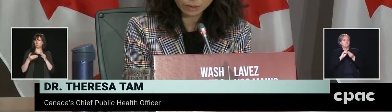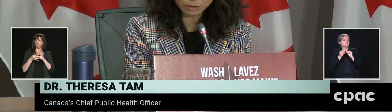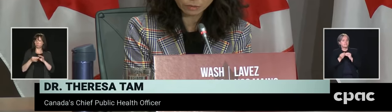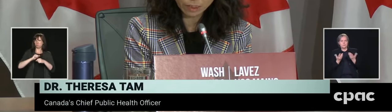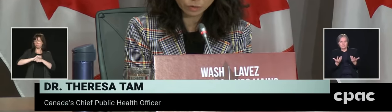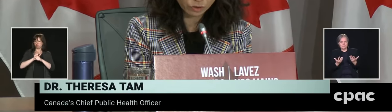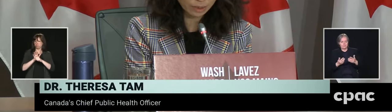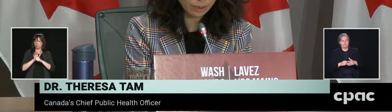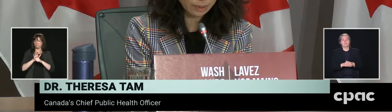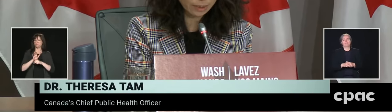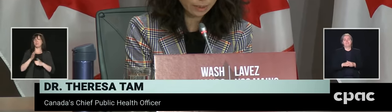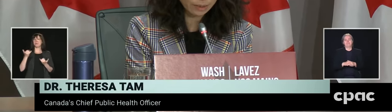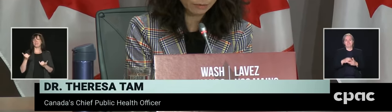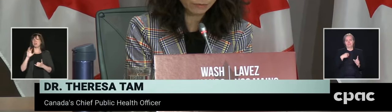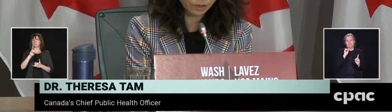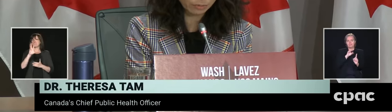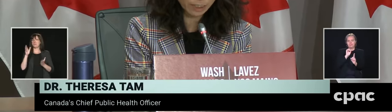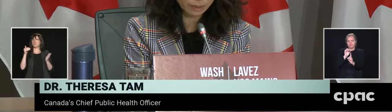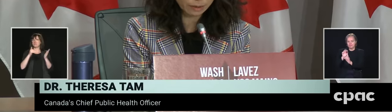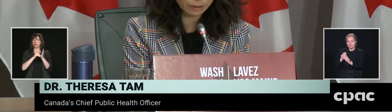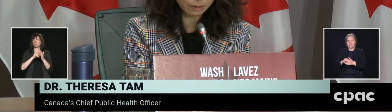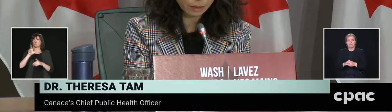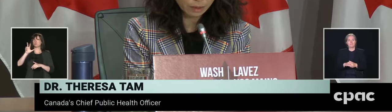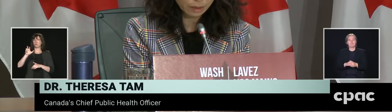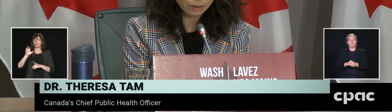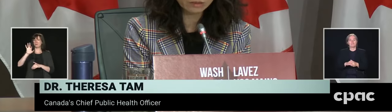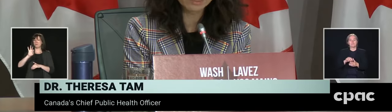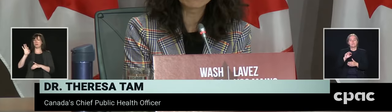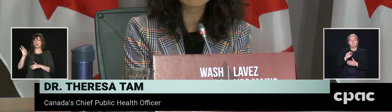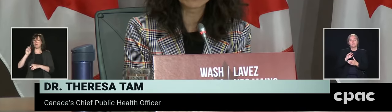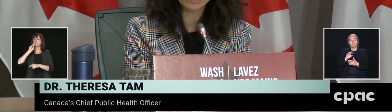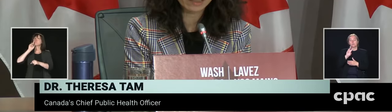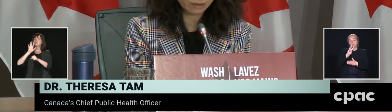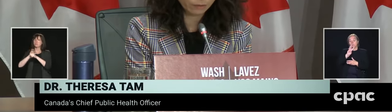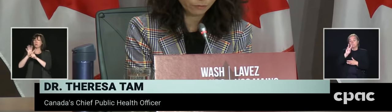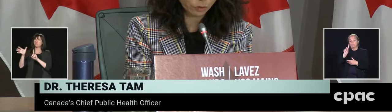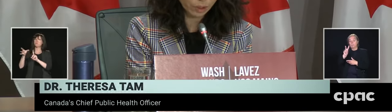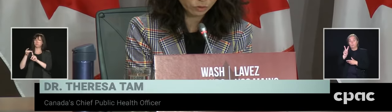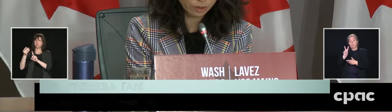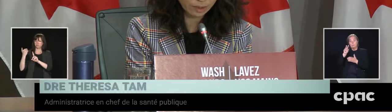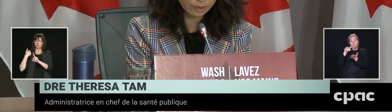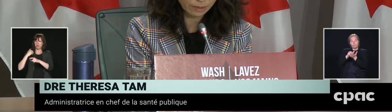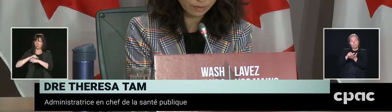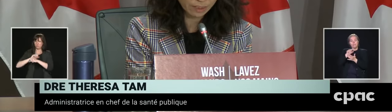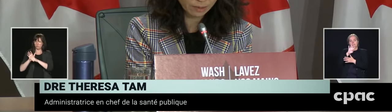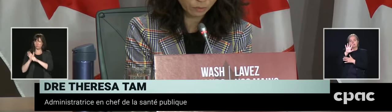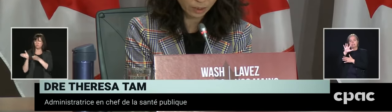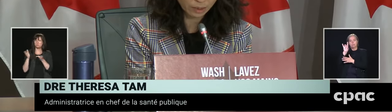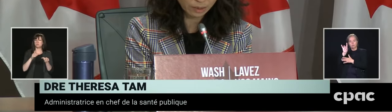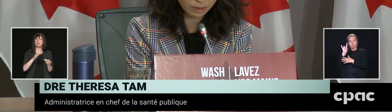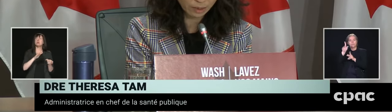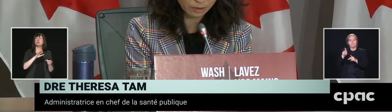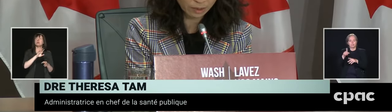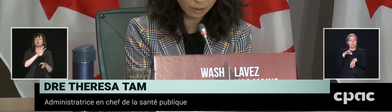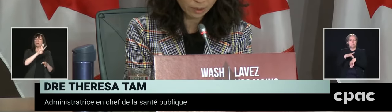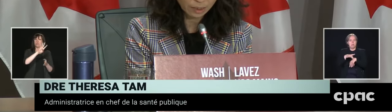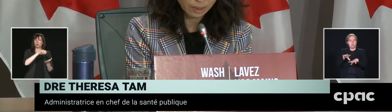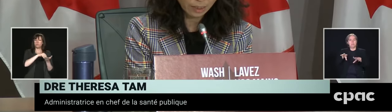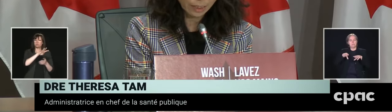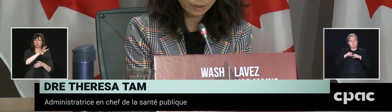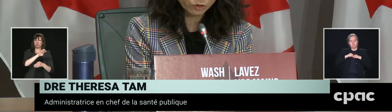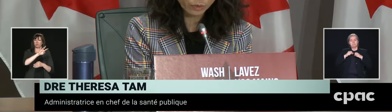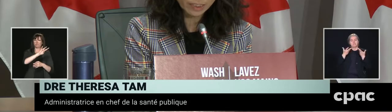,399 confirmed cases, including 4,471 deaths,